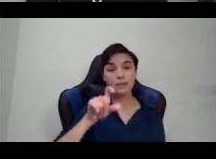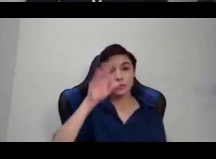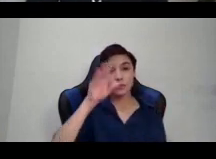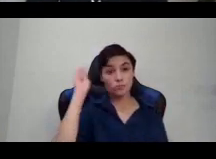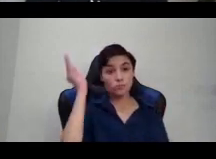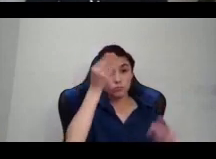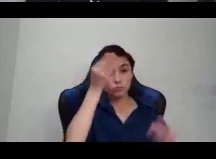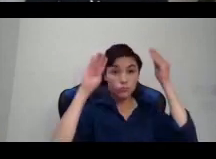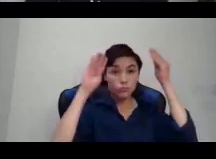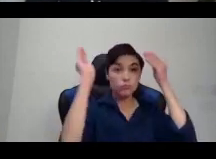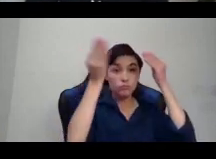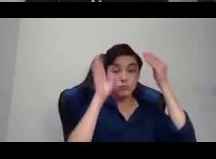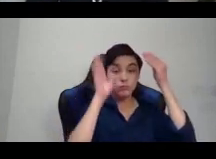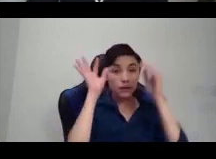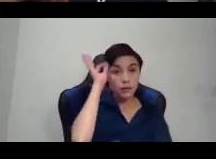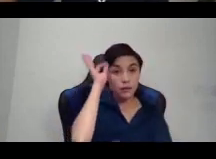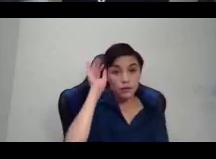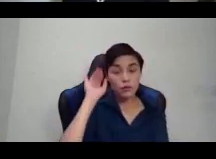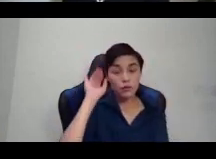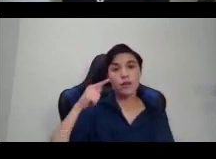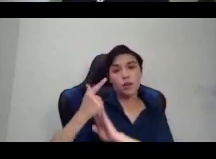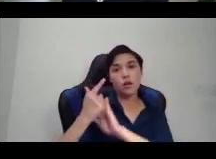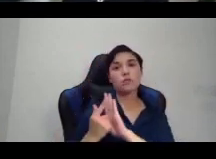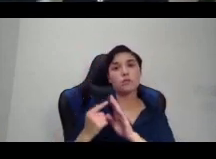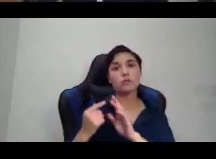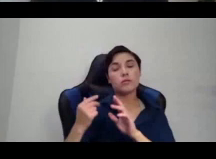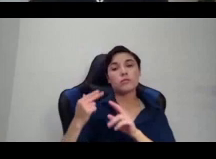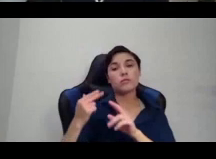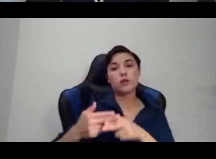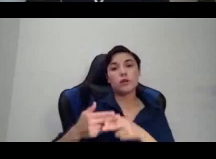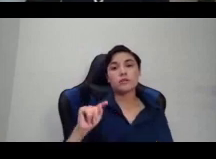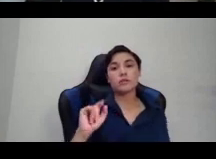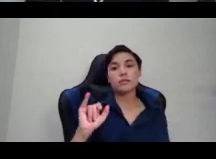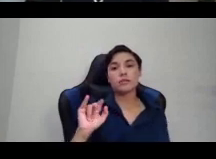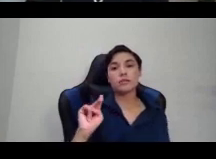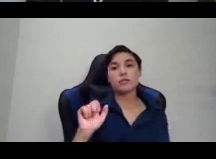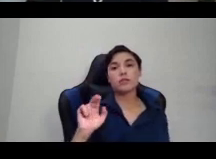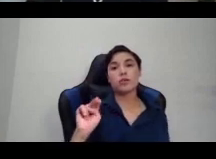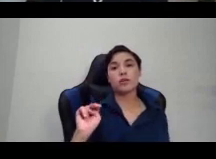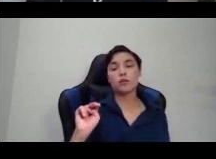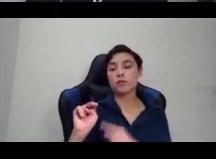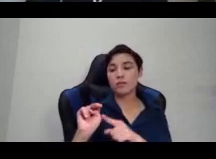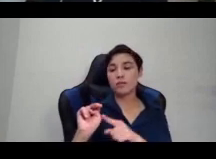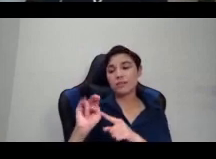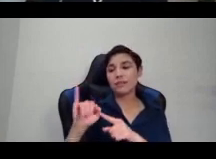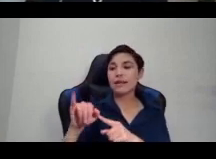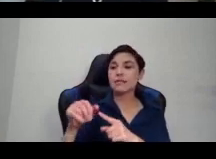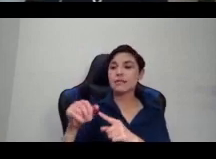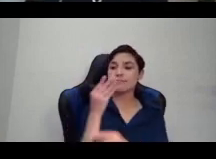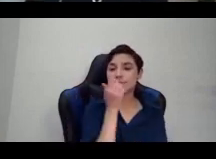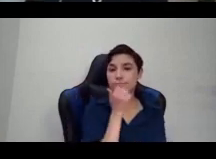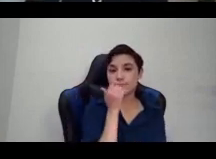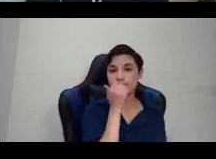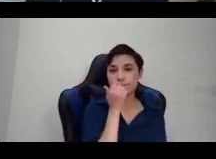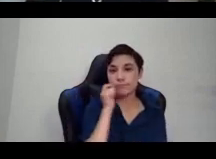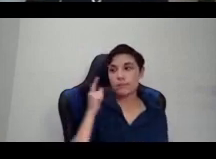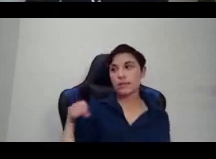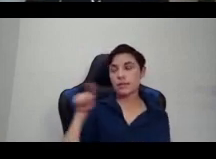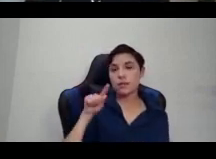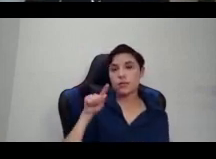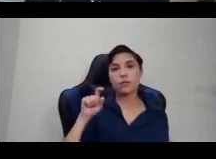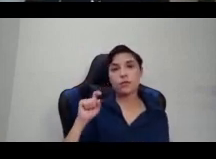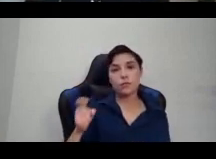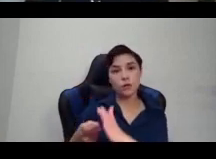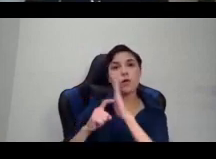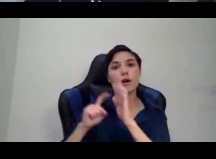of African descent were required to wear a tignons or a scarf whenever they left the house around their hair. And so black